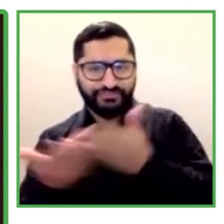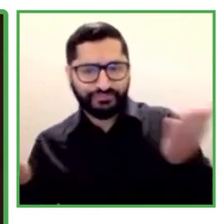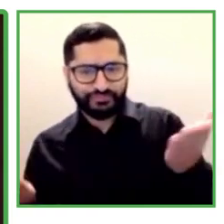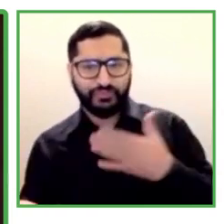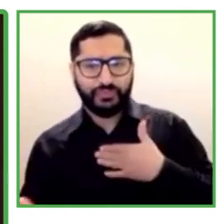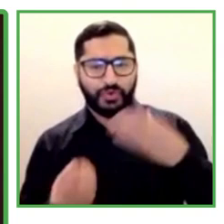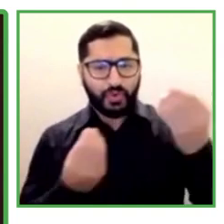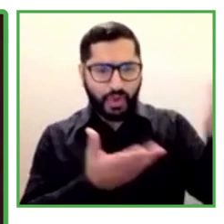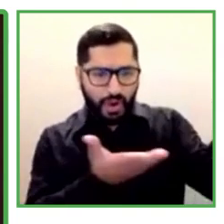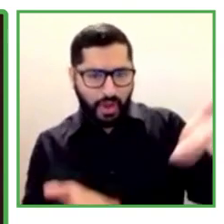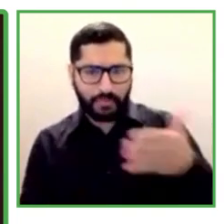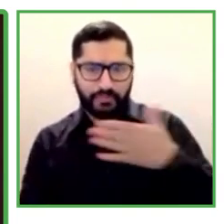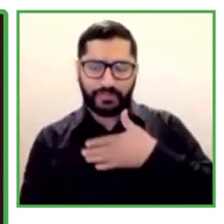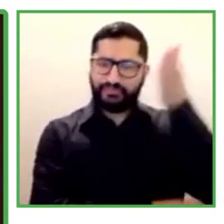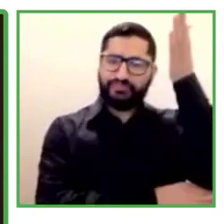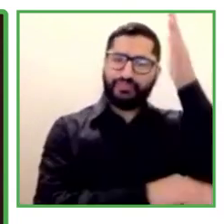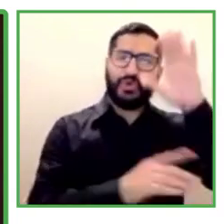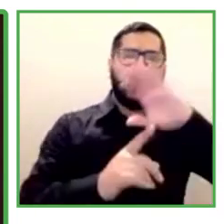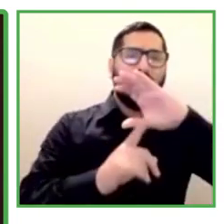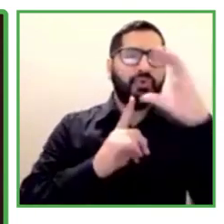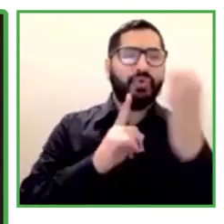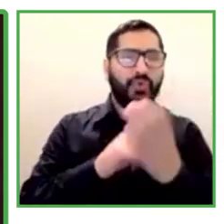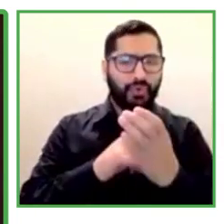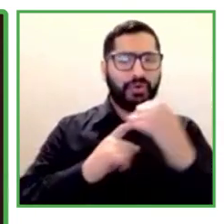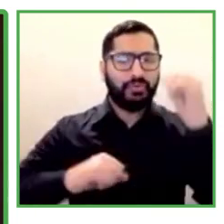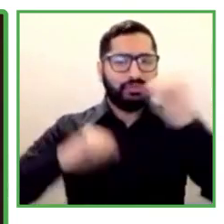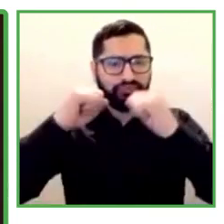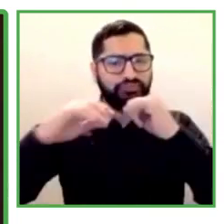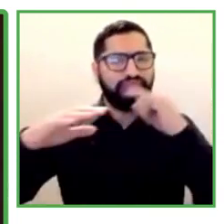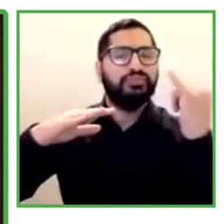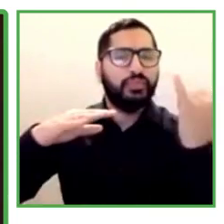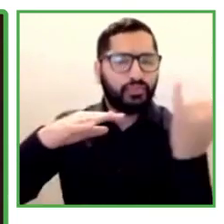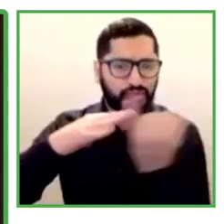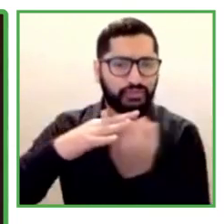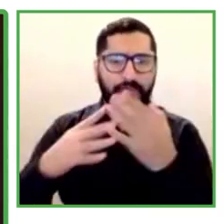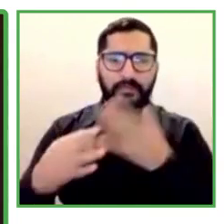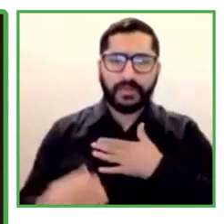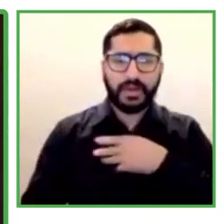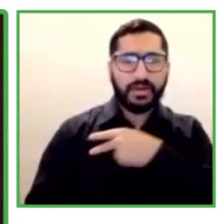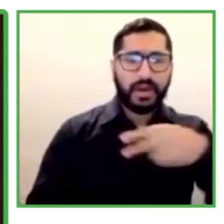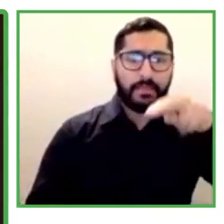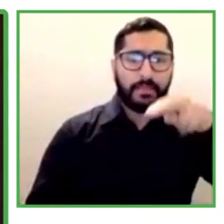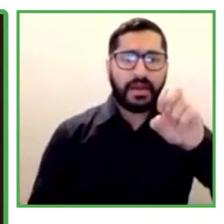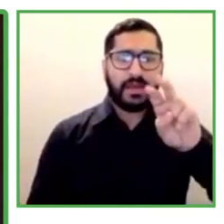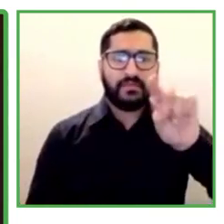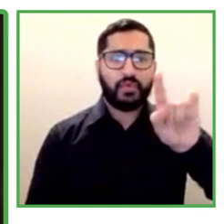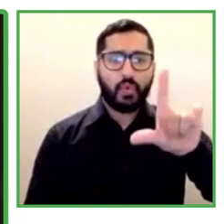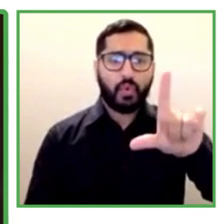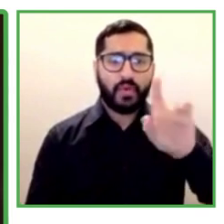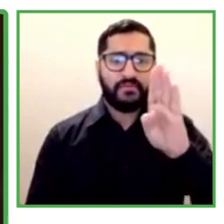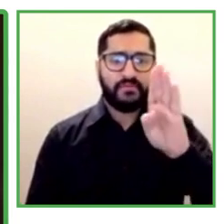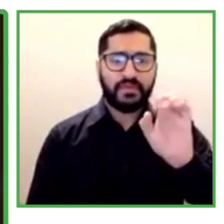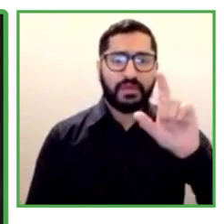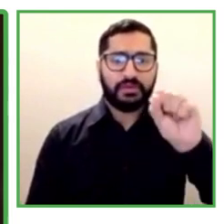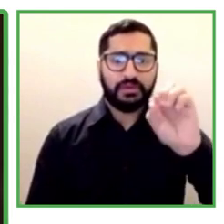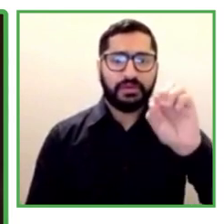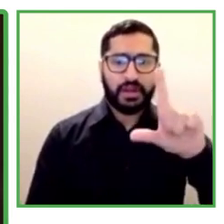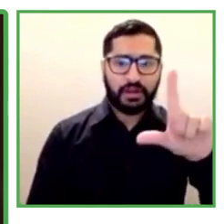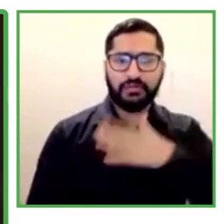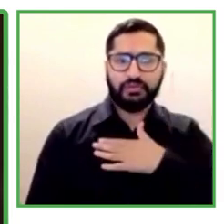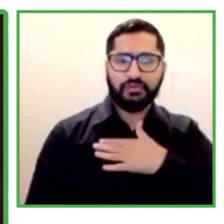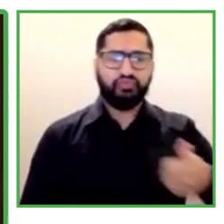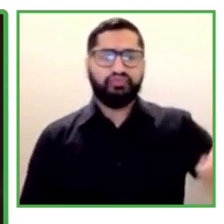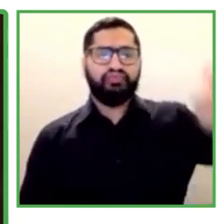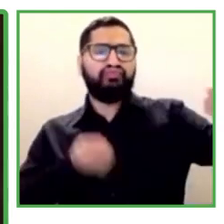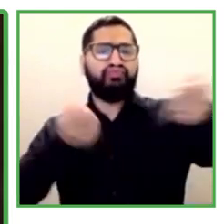Bilse'd Safkan. I'm the general manager of Sabancı Foundation in Turkey. For those who cannot see me, I'm a white woman